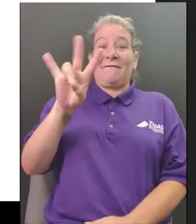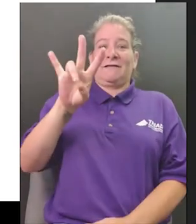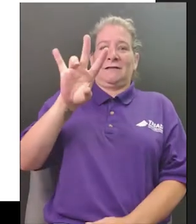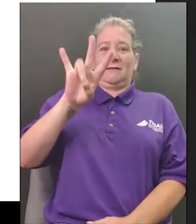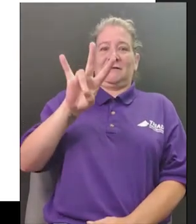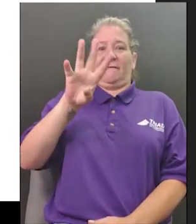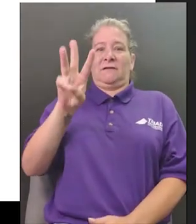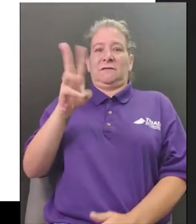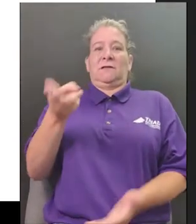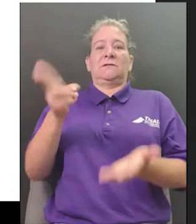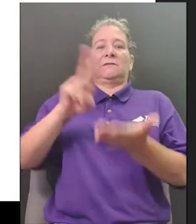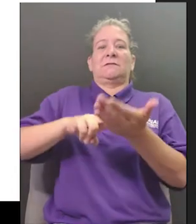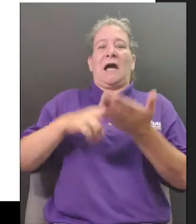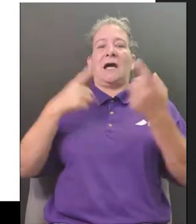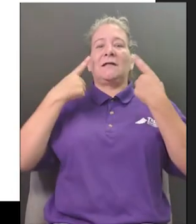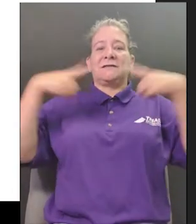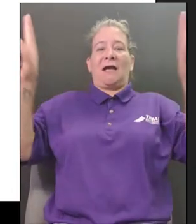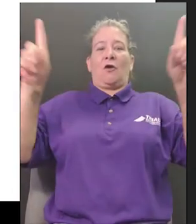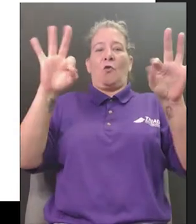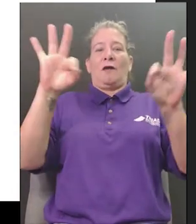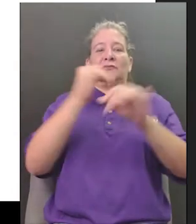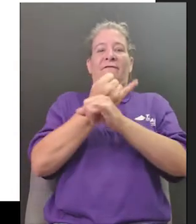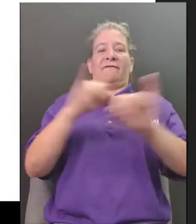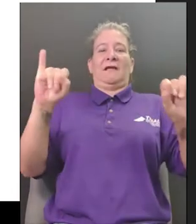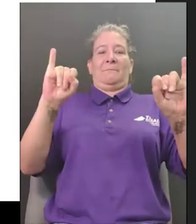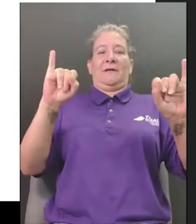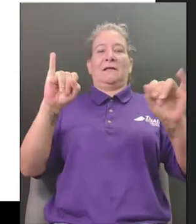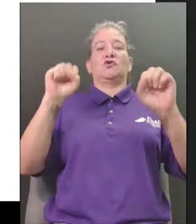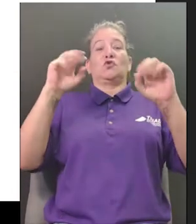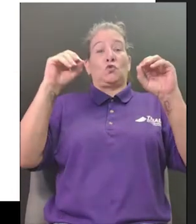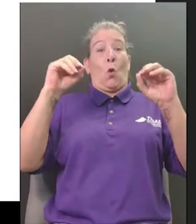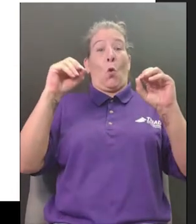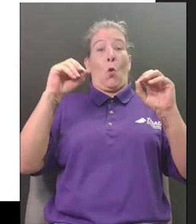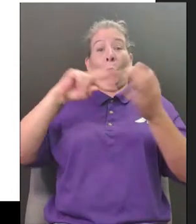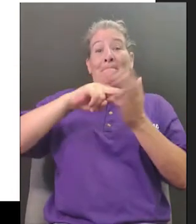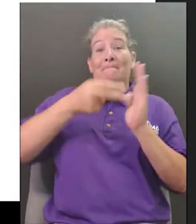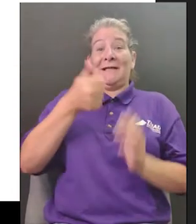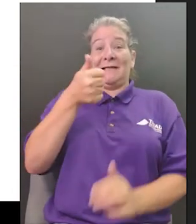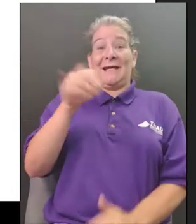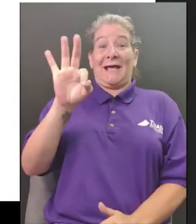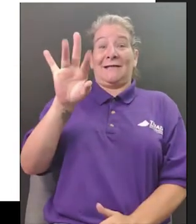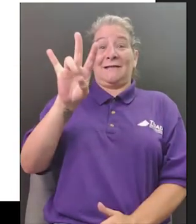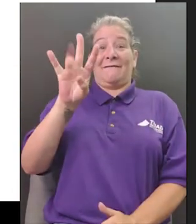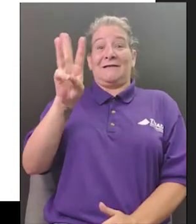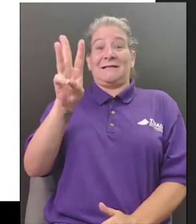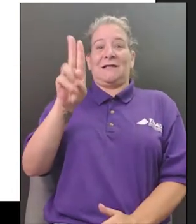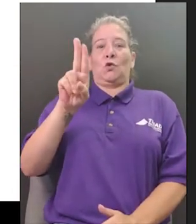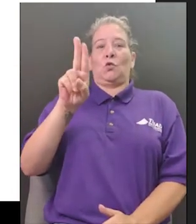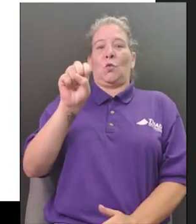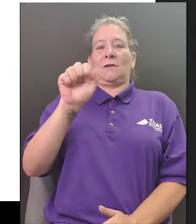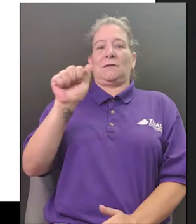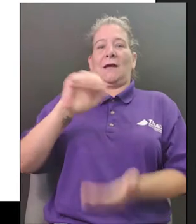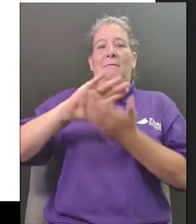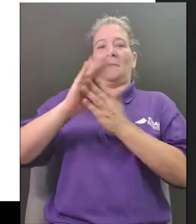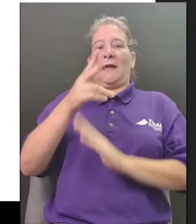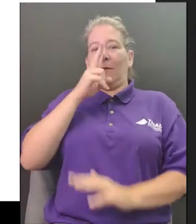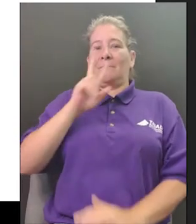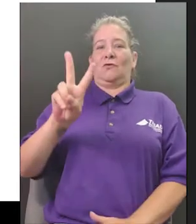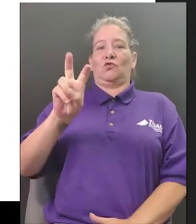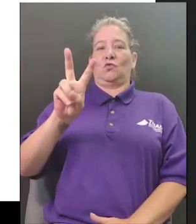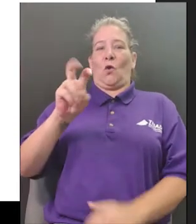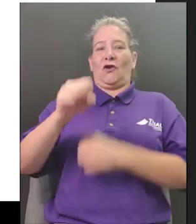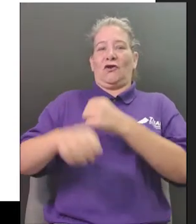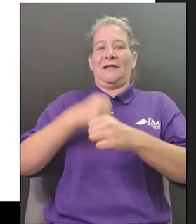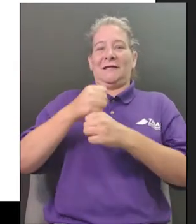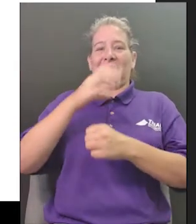years of the u.s so there were lots of fireworks and celebrations and first lady betty ford was involved in